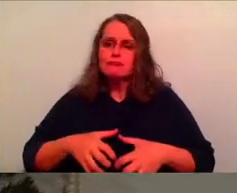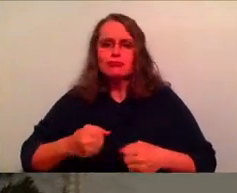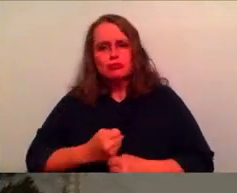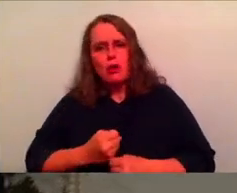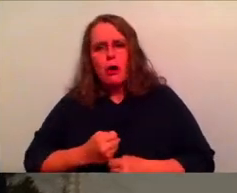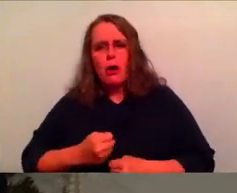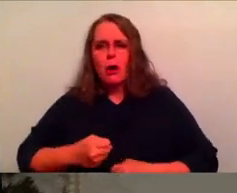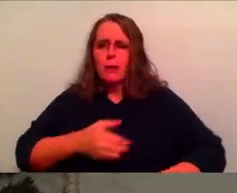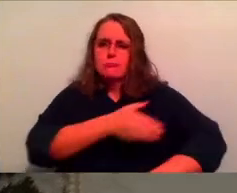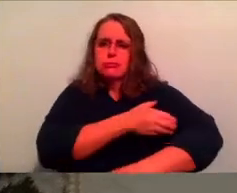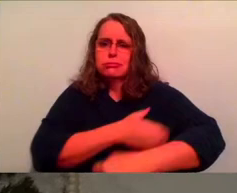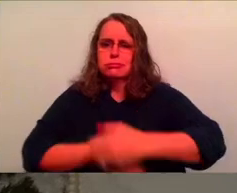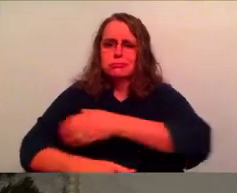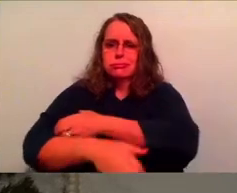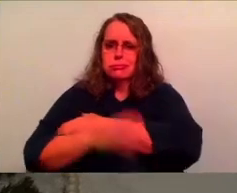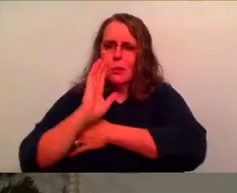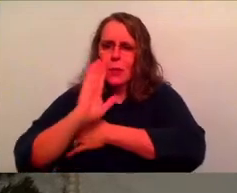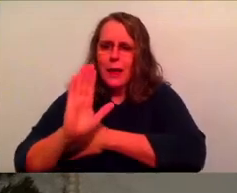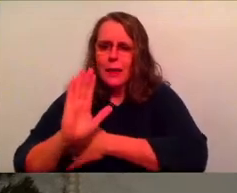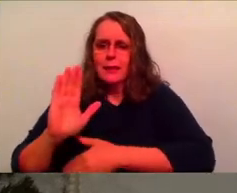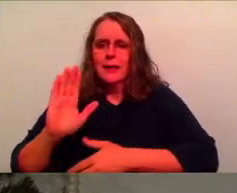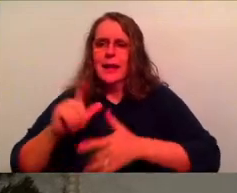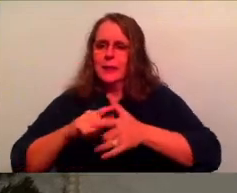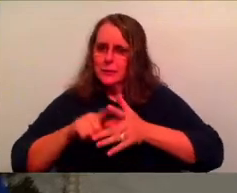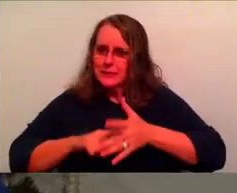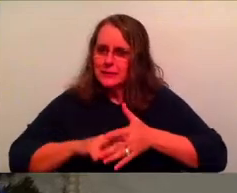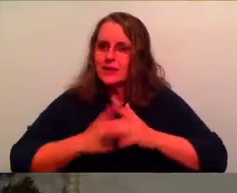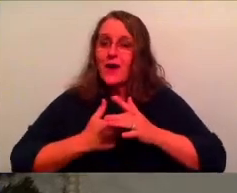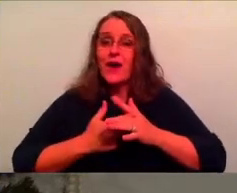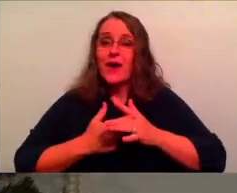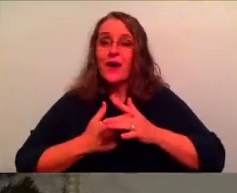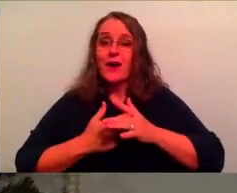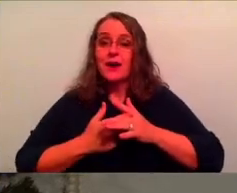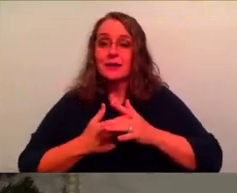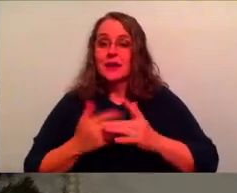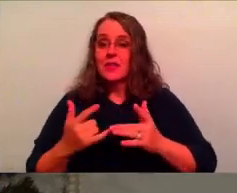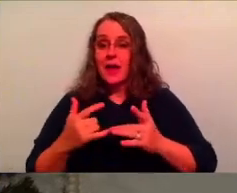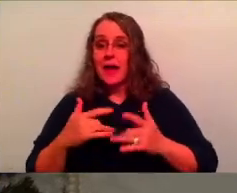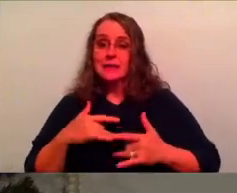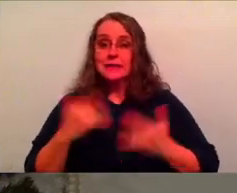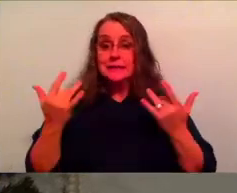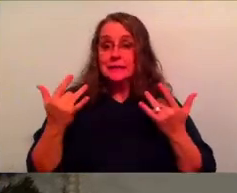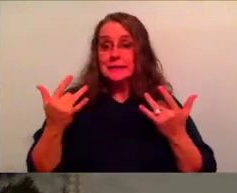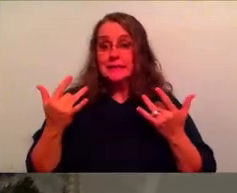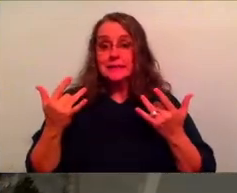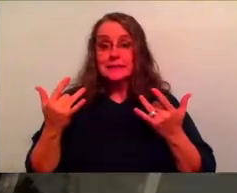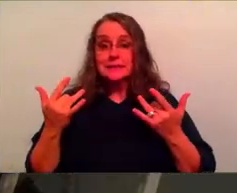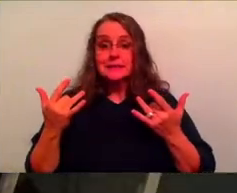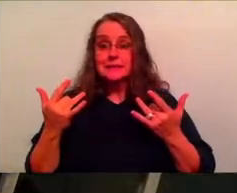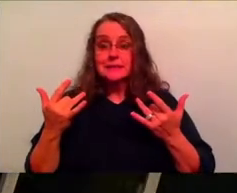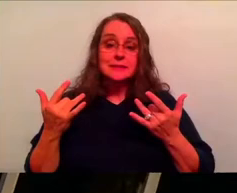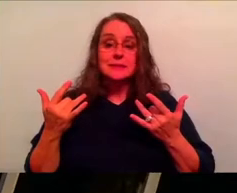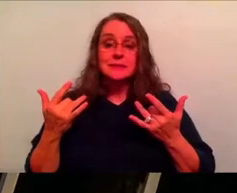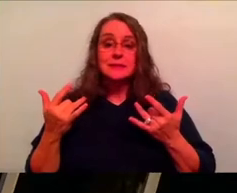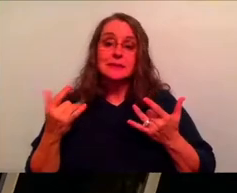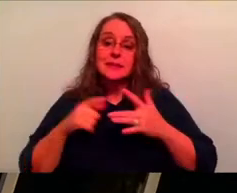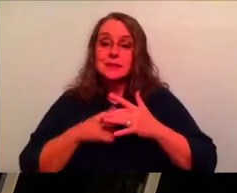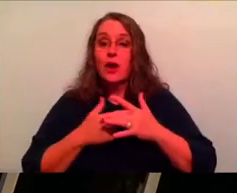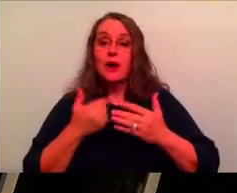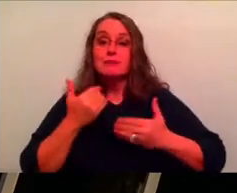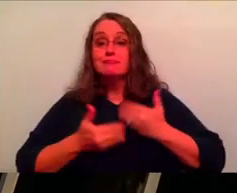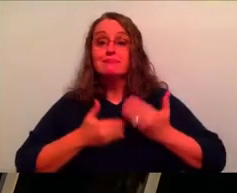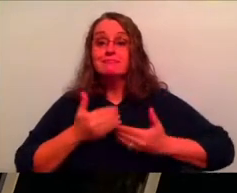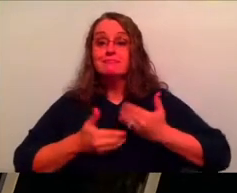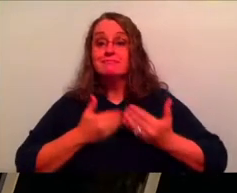change. And what happens is we get in and that, uh, the hype, if you will, the, uh, the, the, the excitement that we had,